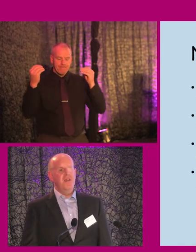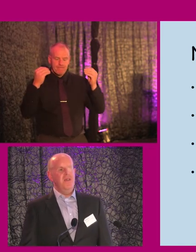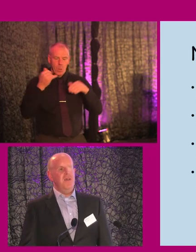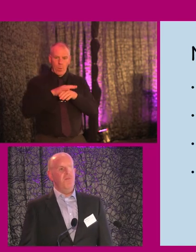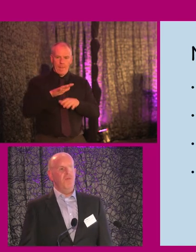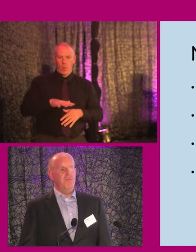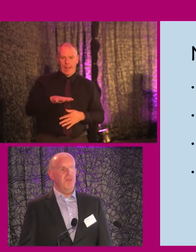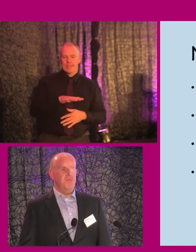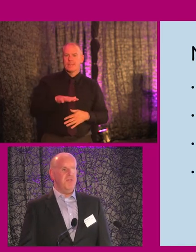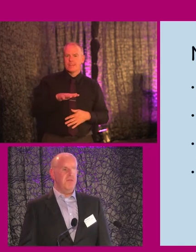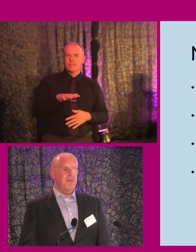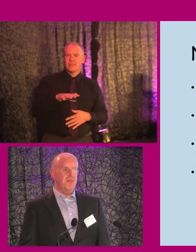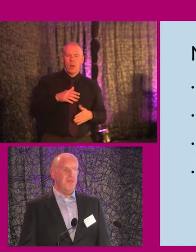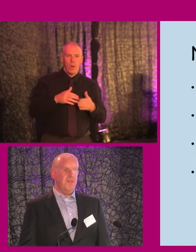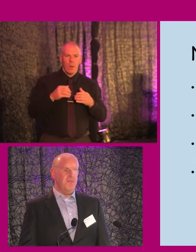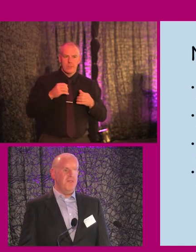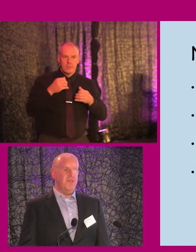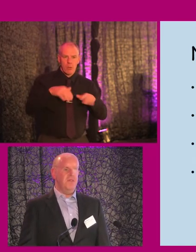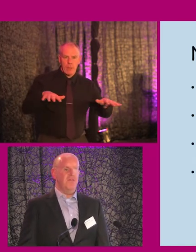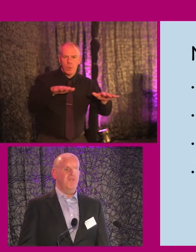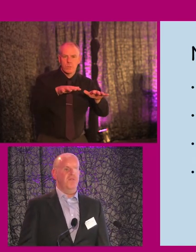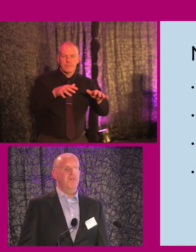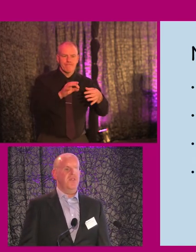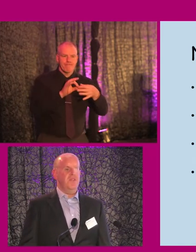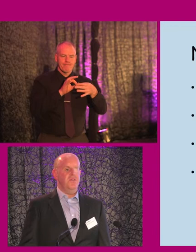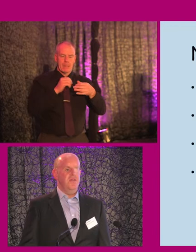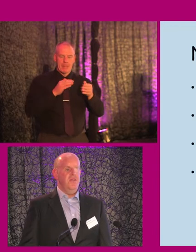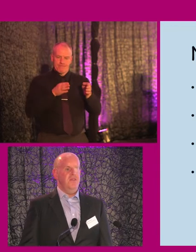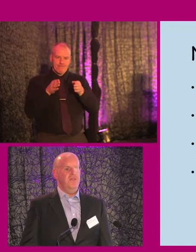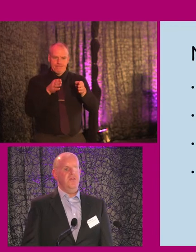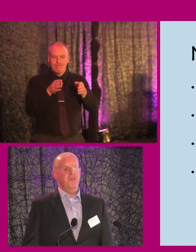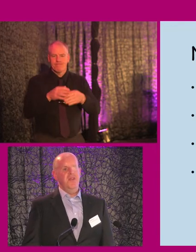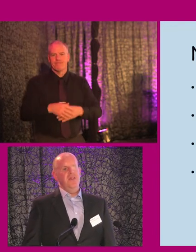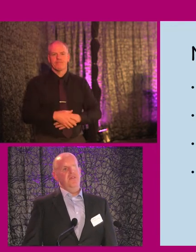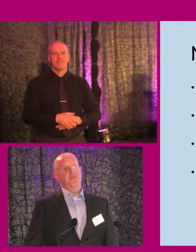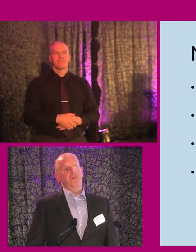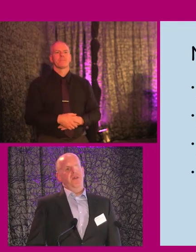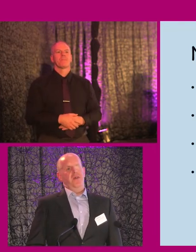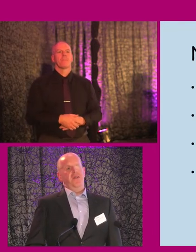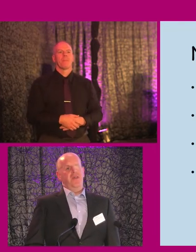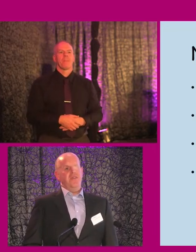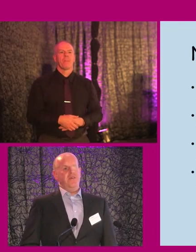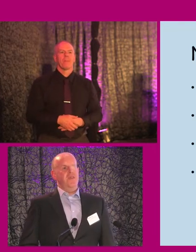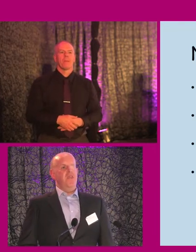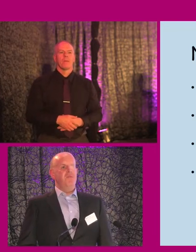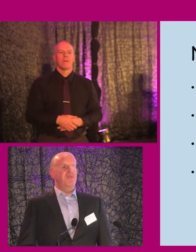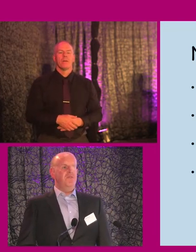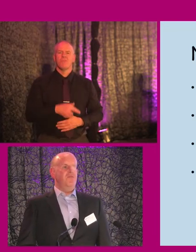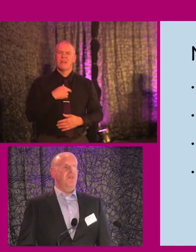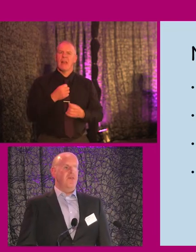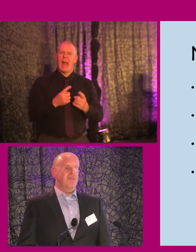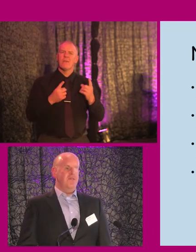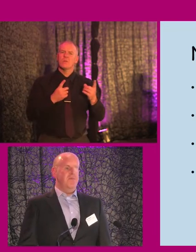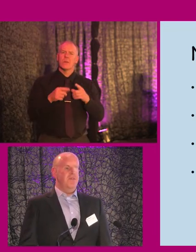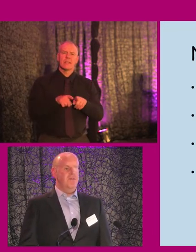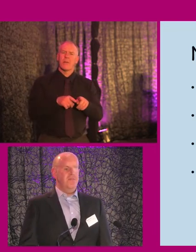are and what's out there to facilitate in terms of your orientation, etc. So I guess everybody does this,